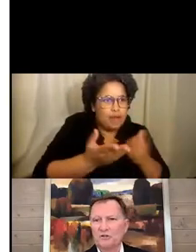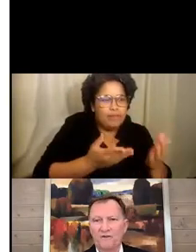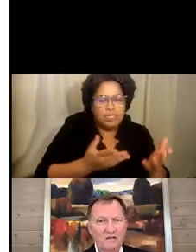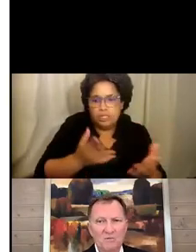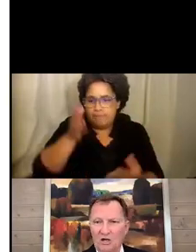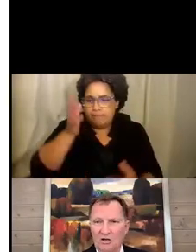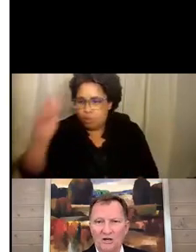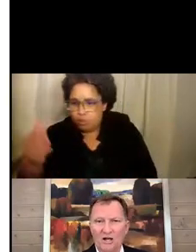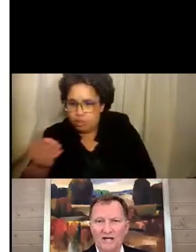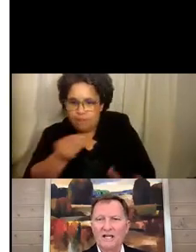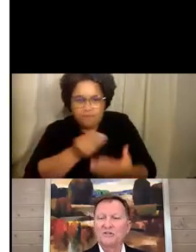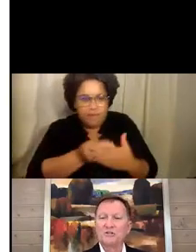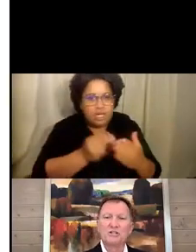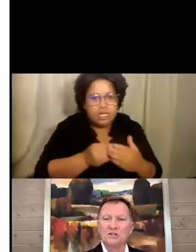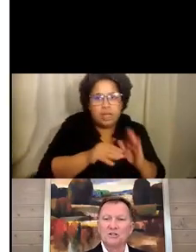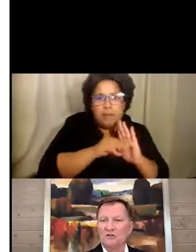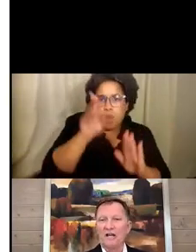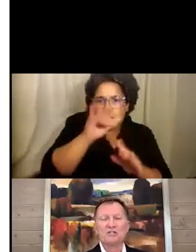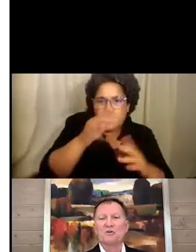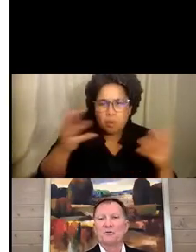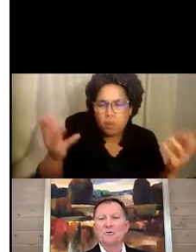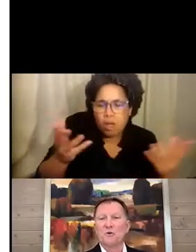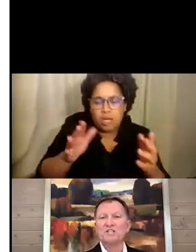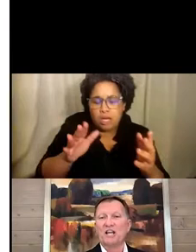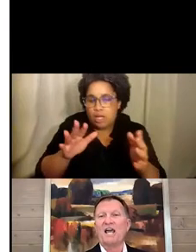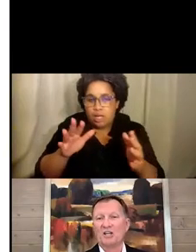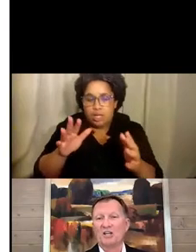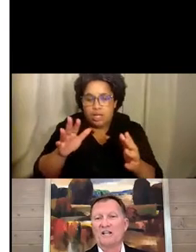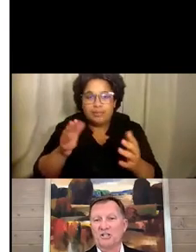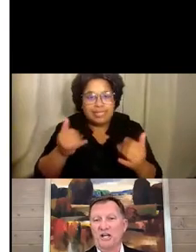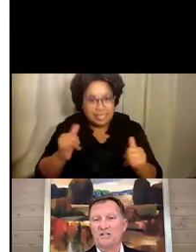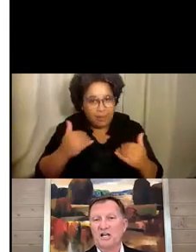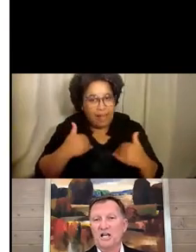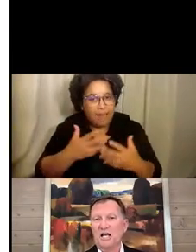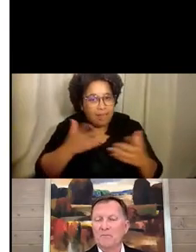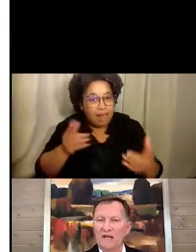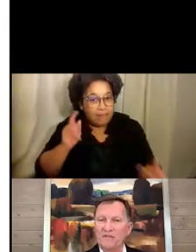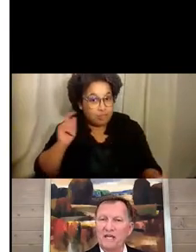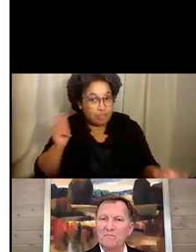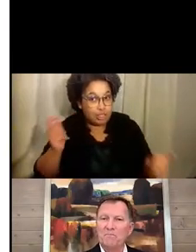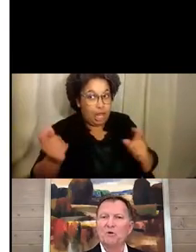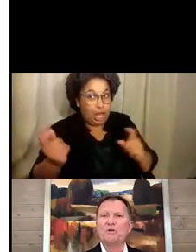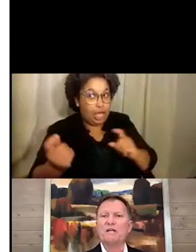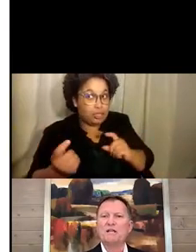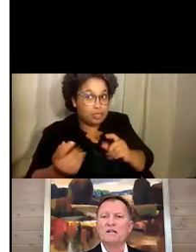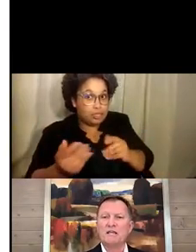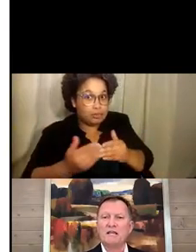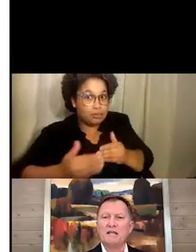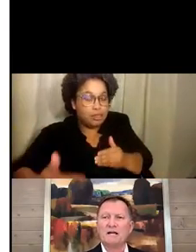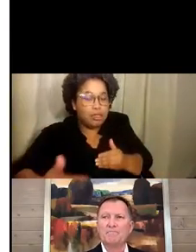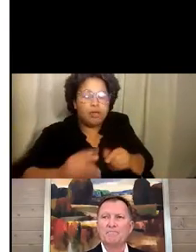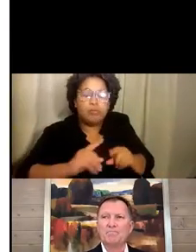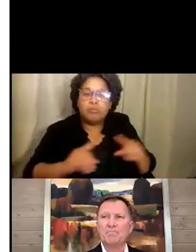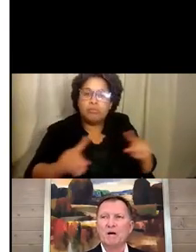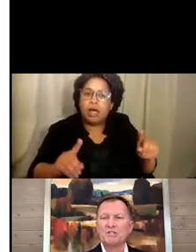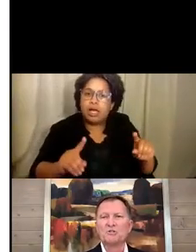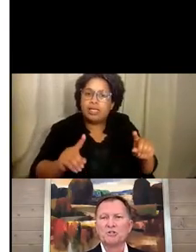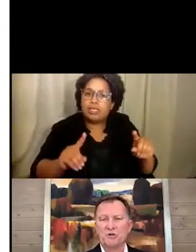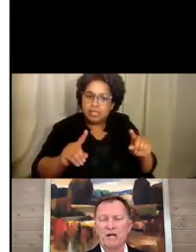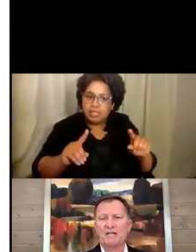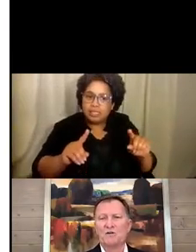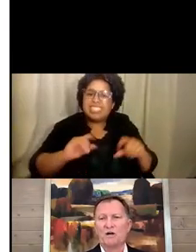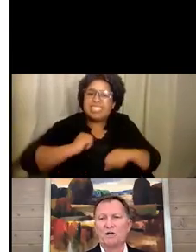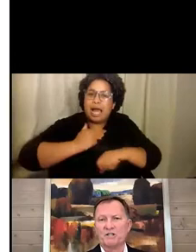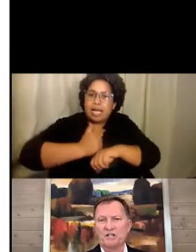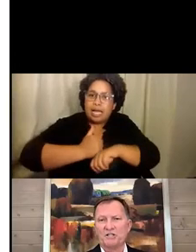the future funding model going to like? So what does it look like? So we still have a lot of change. But I think building the muscle